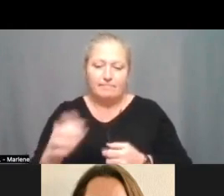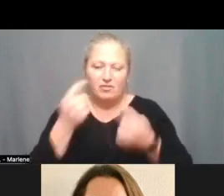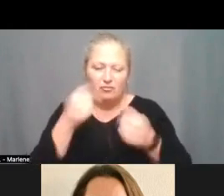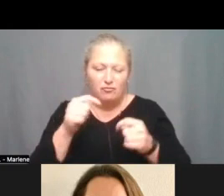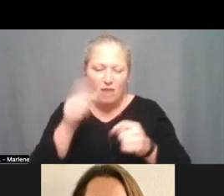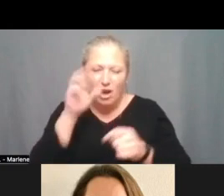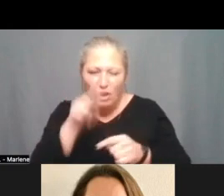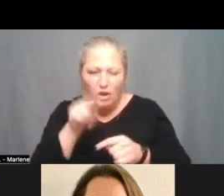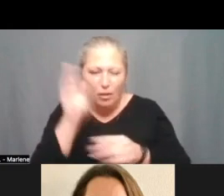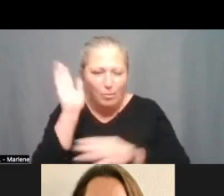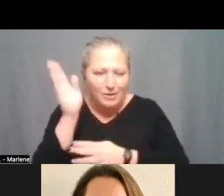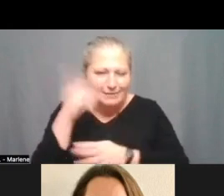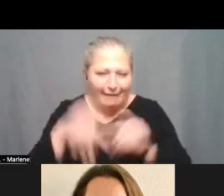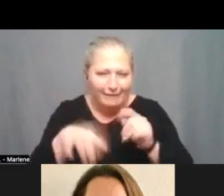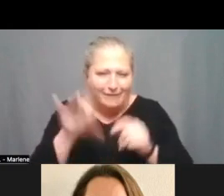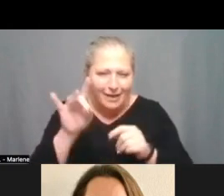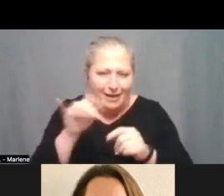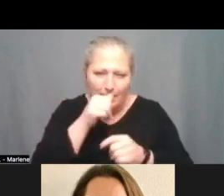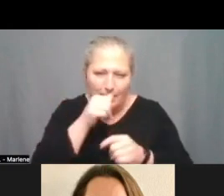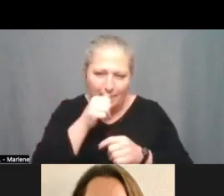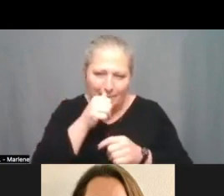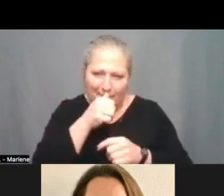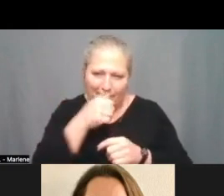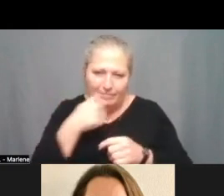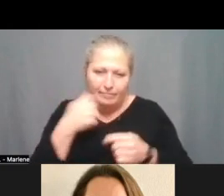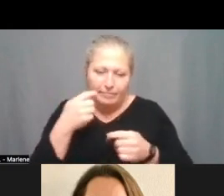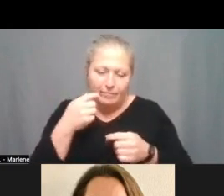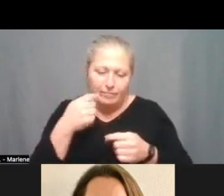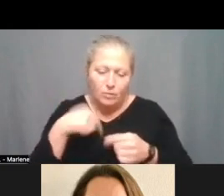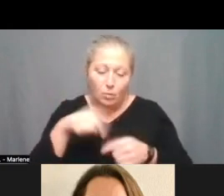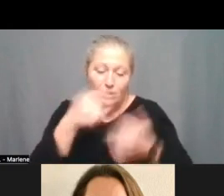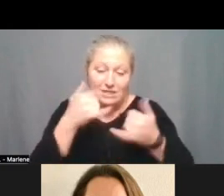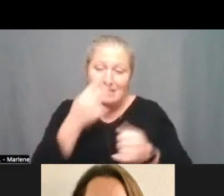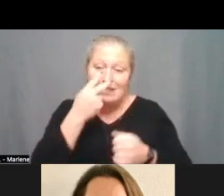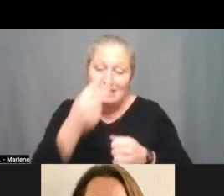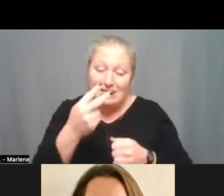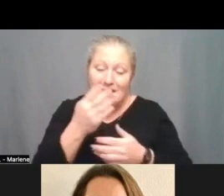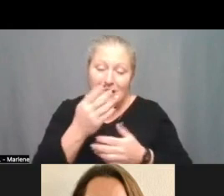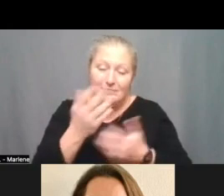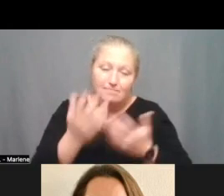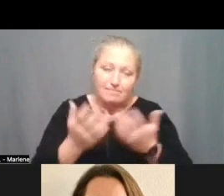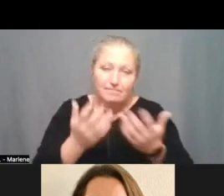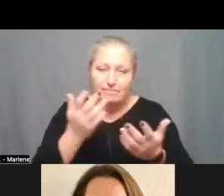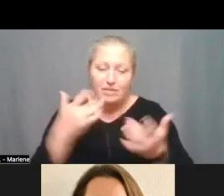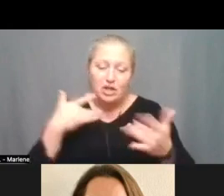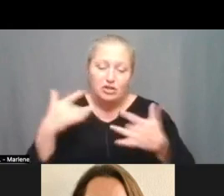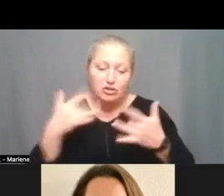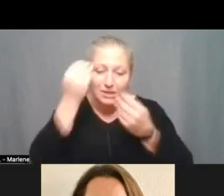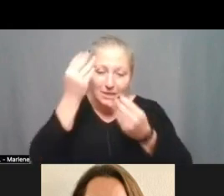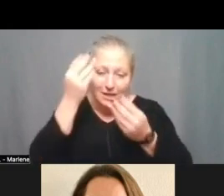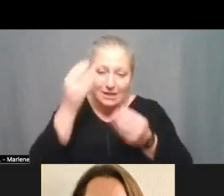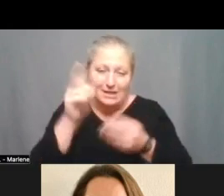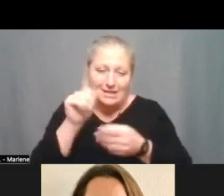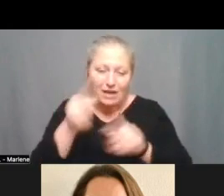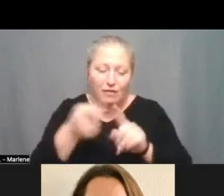now and i can't find it um we're still seeing some concerning um data for our pacific